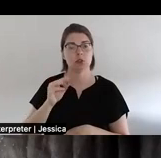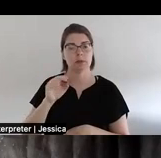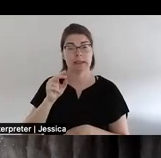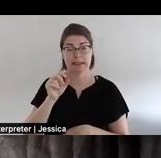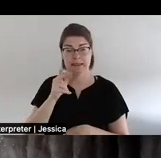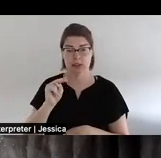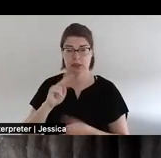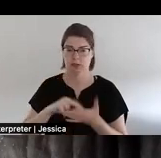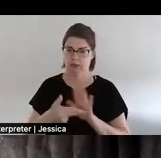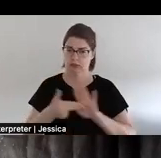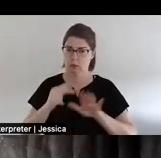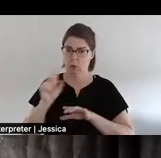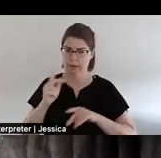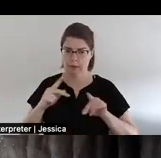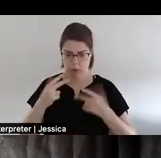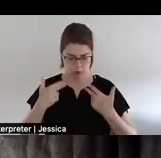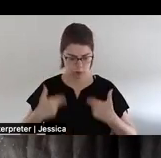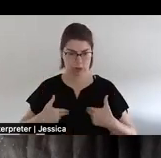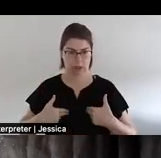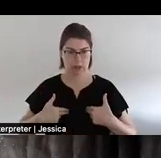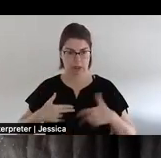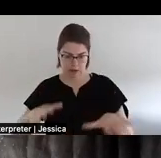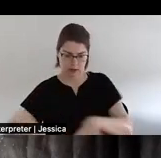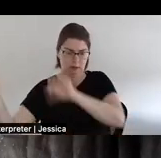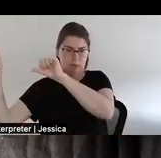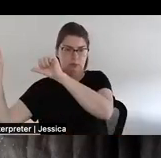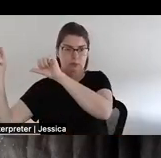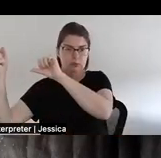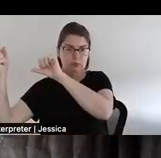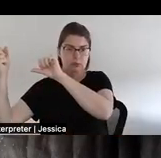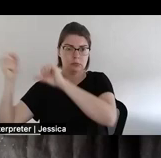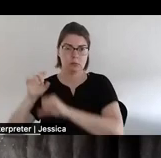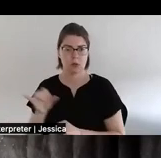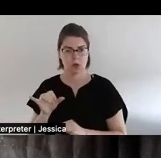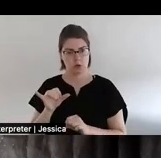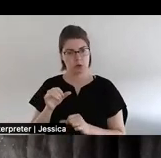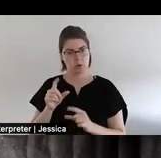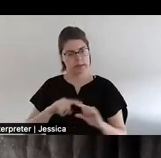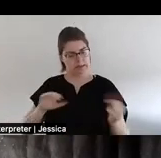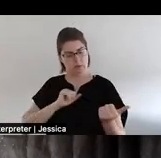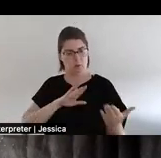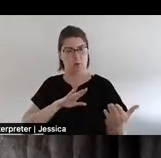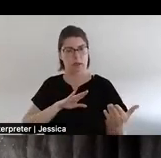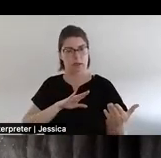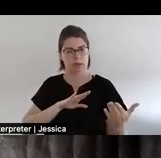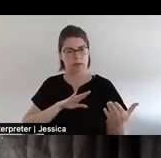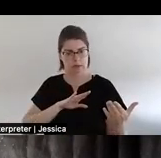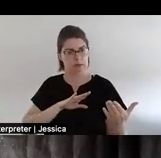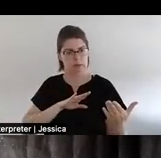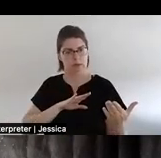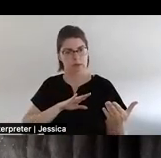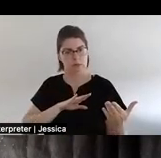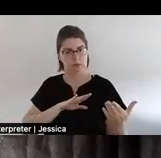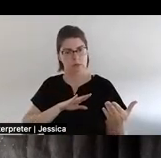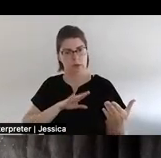those whose humanity has been stolen but also though in a different way